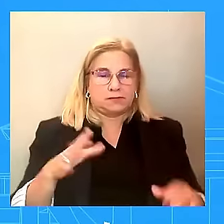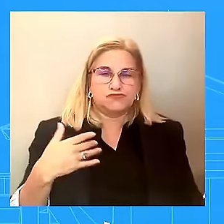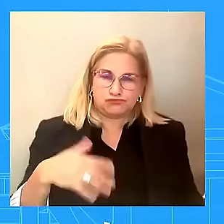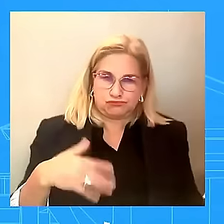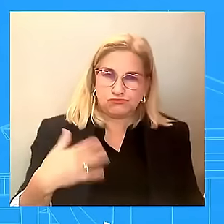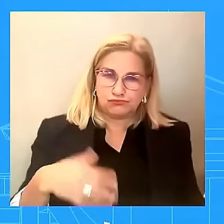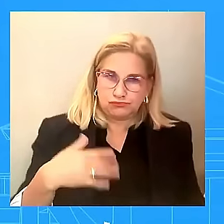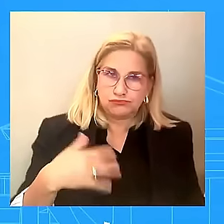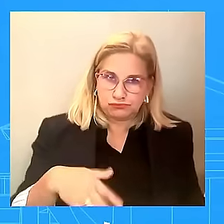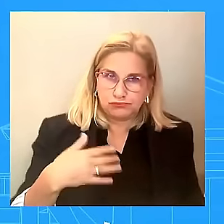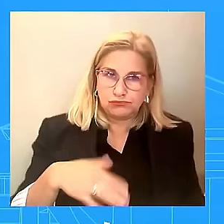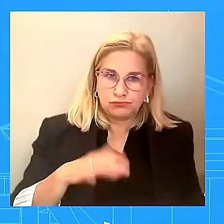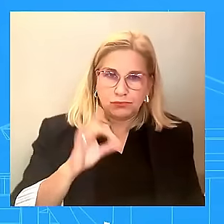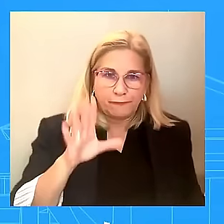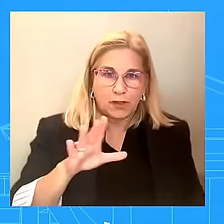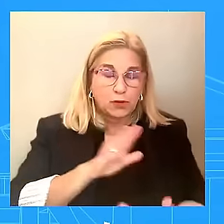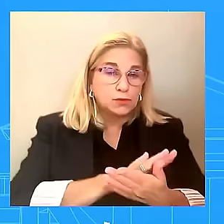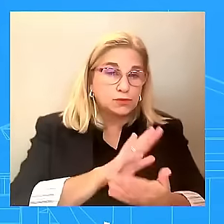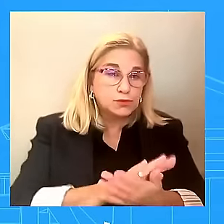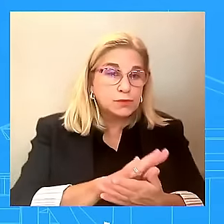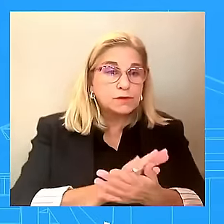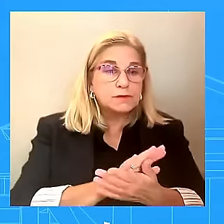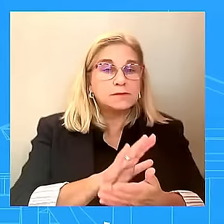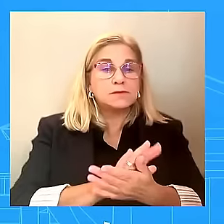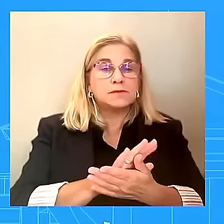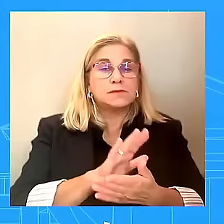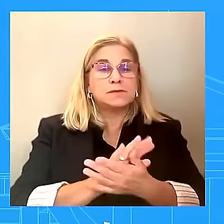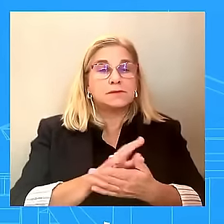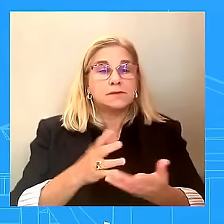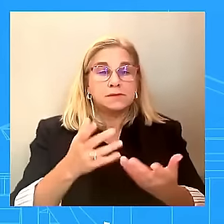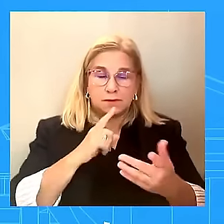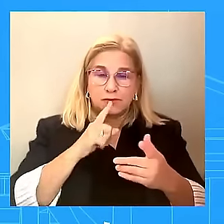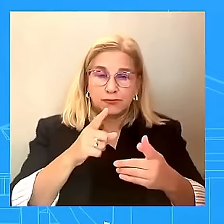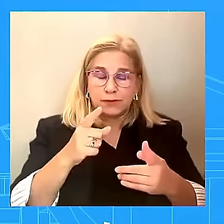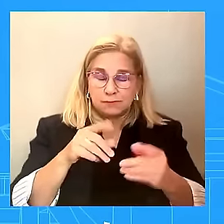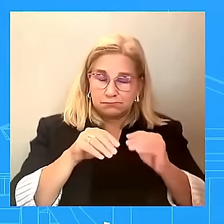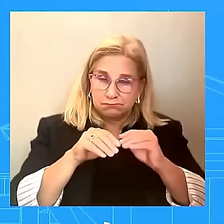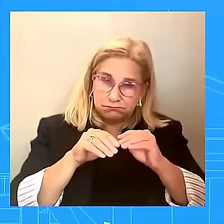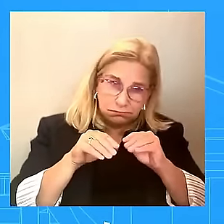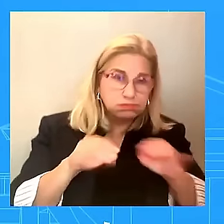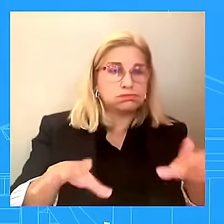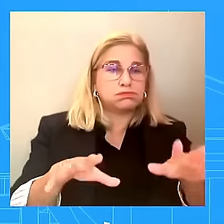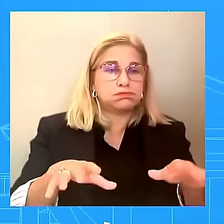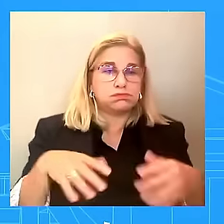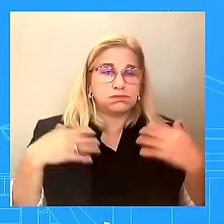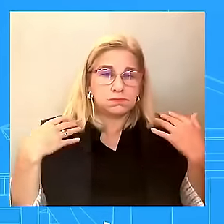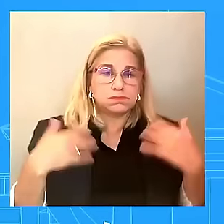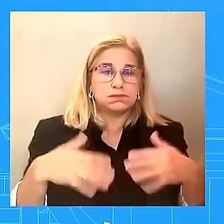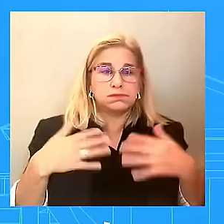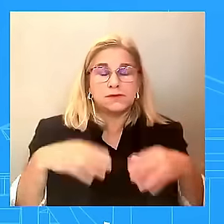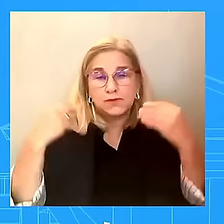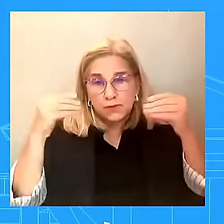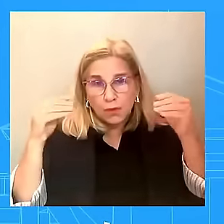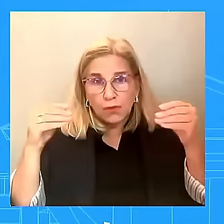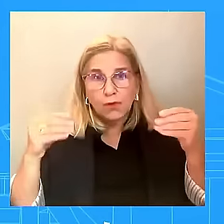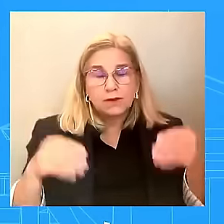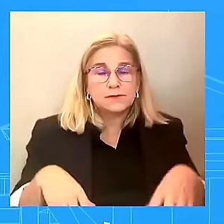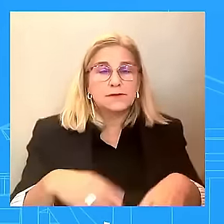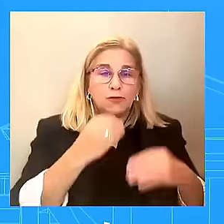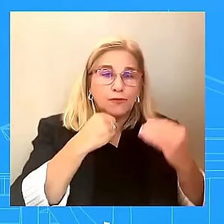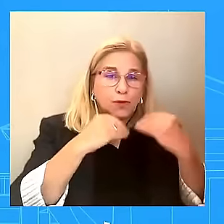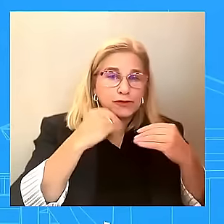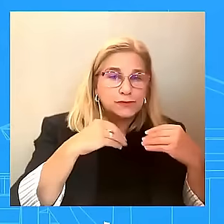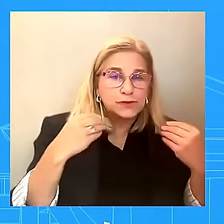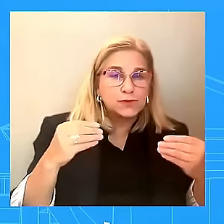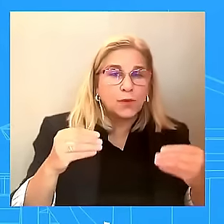It's an epidemic. We have done the work. We have seen violent crimes go down because of the work that this president and this